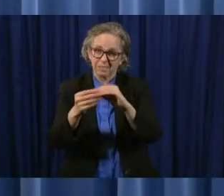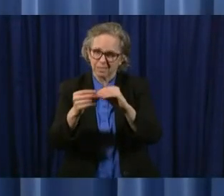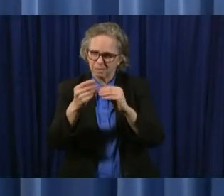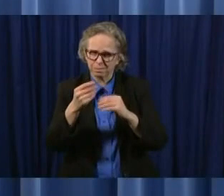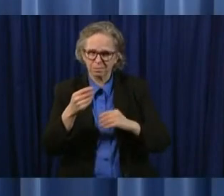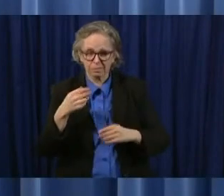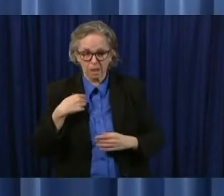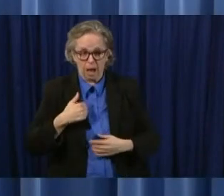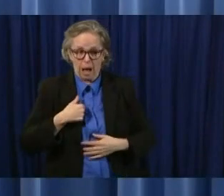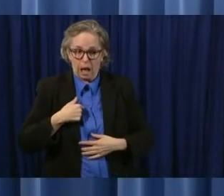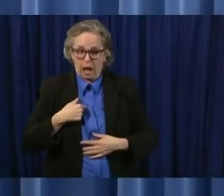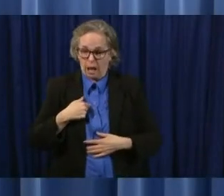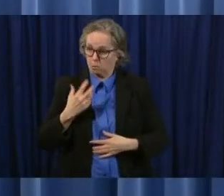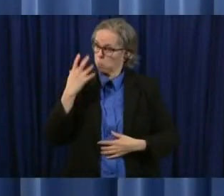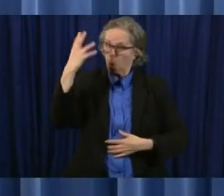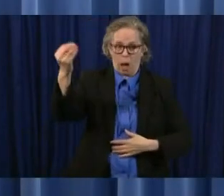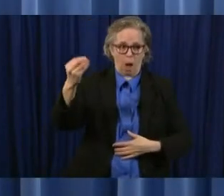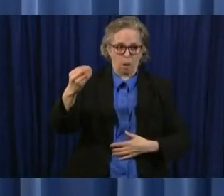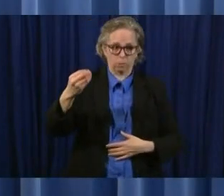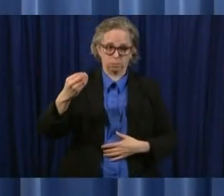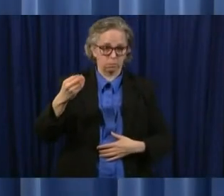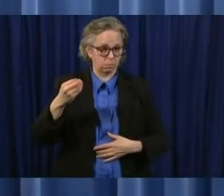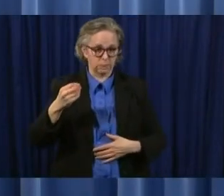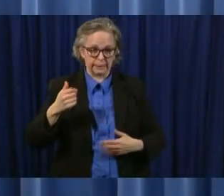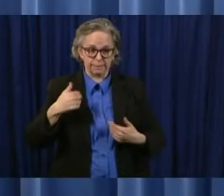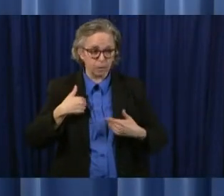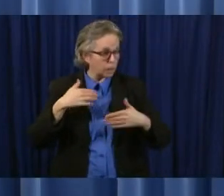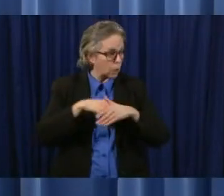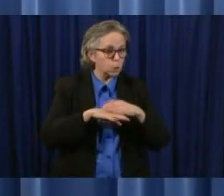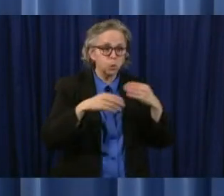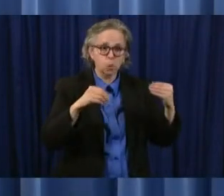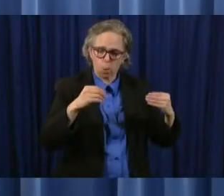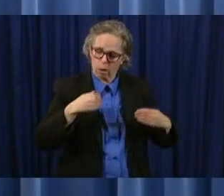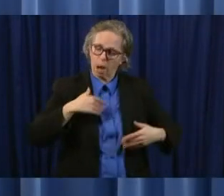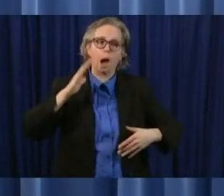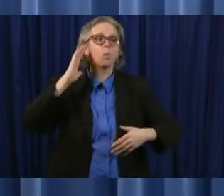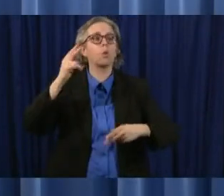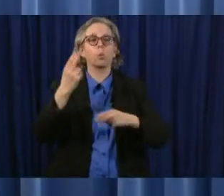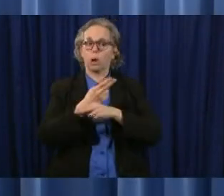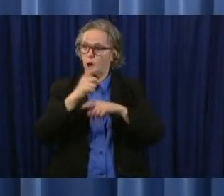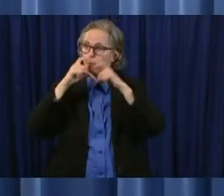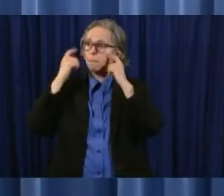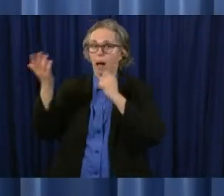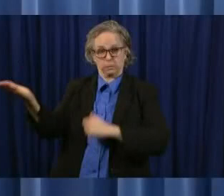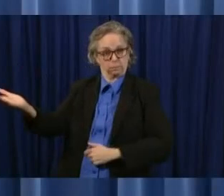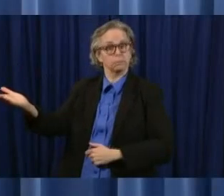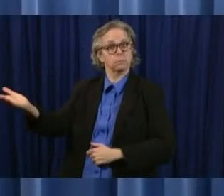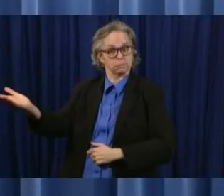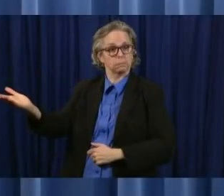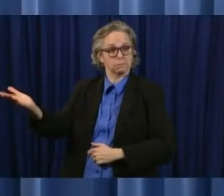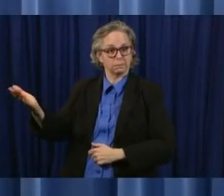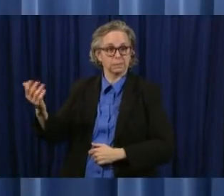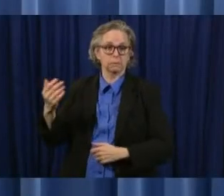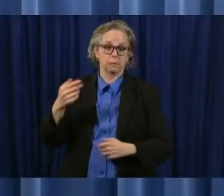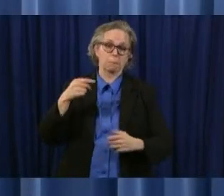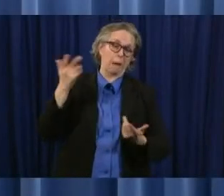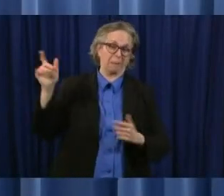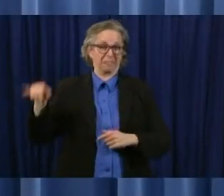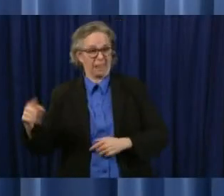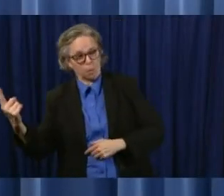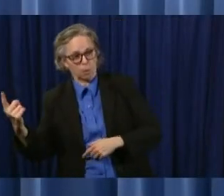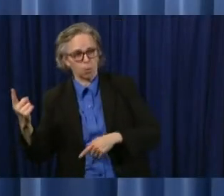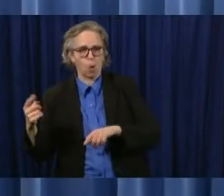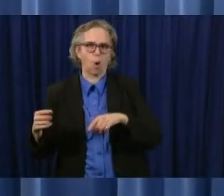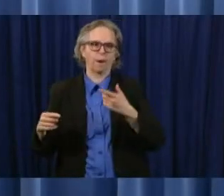if i go into a store uh you know i will wear this mask or one of the ones uh fran has